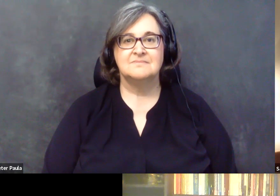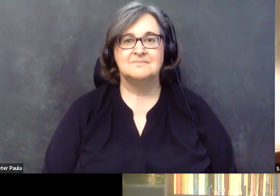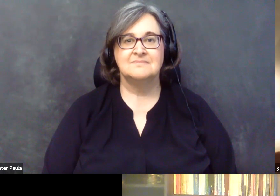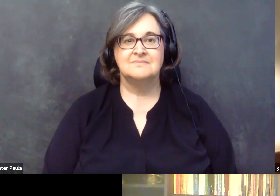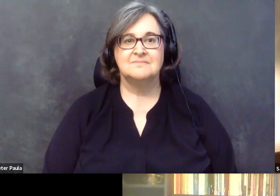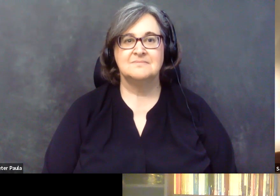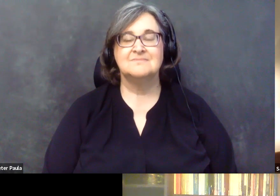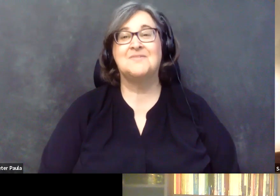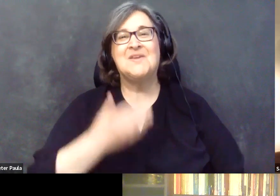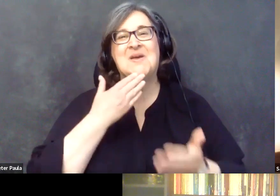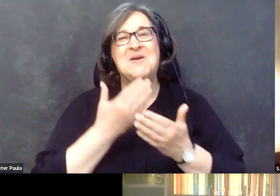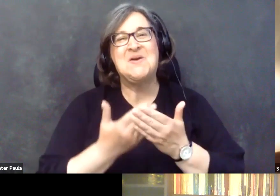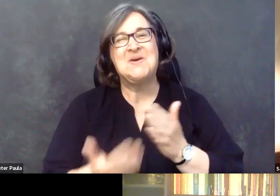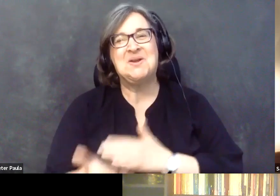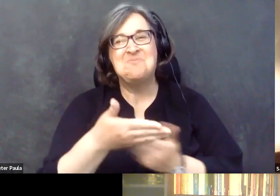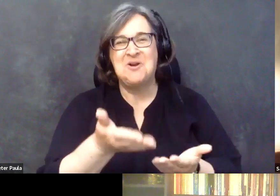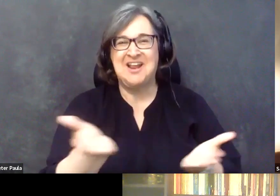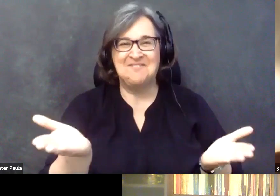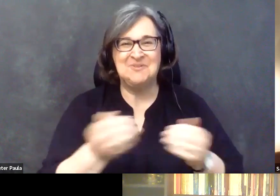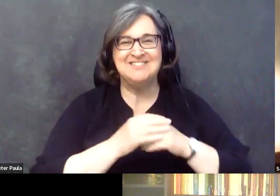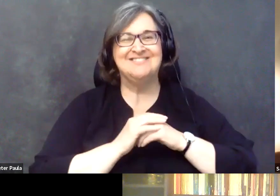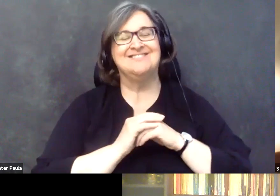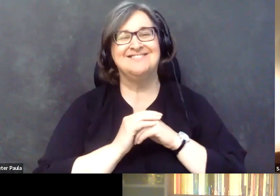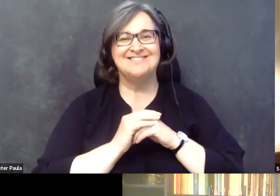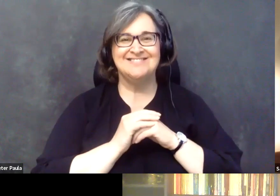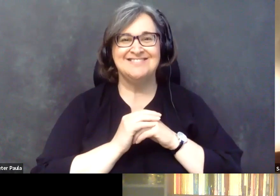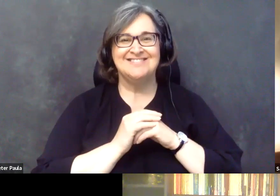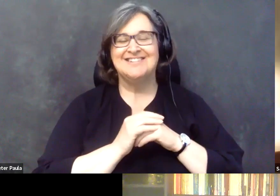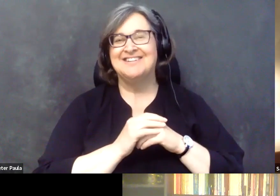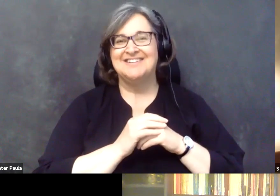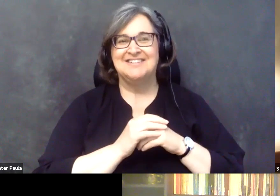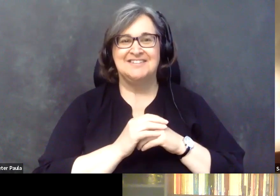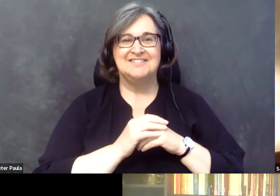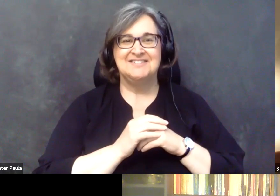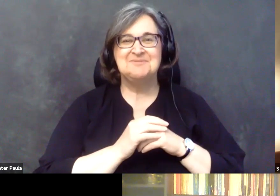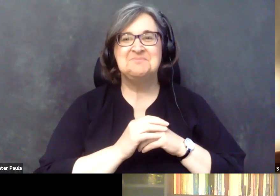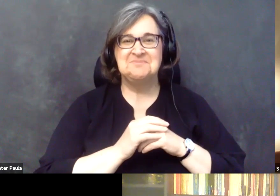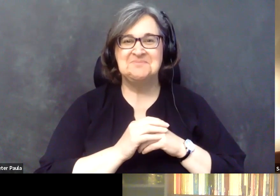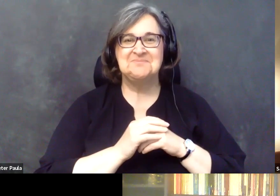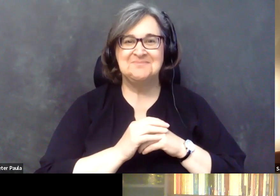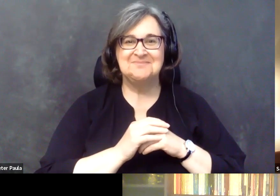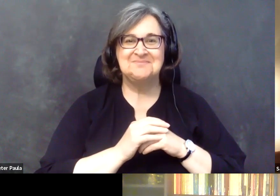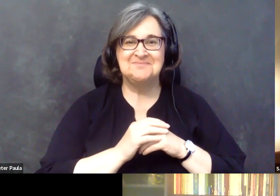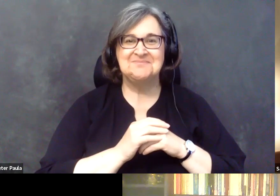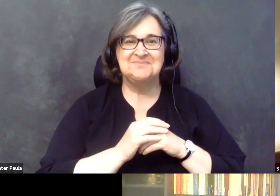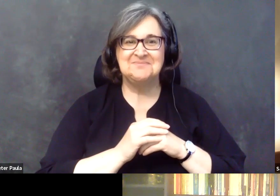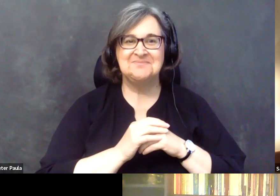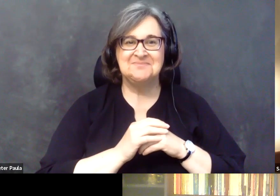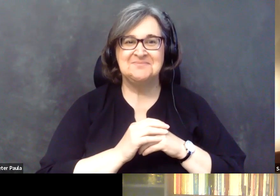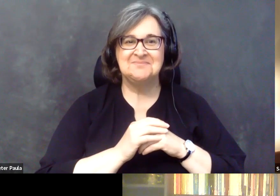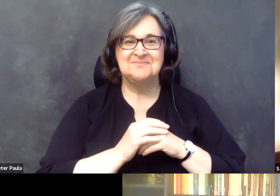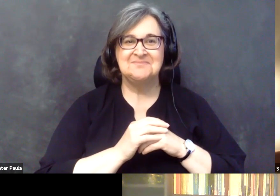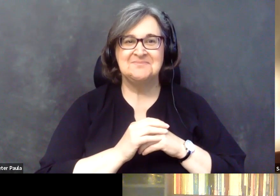Well, good morning, everyone. It's always a bit of a, you know, kind of